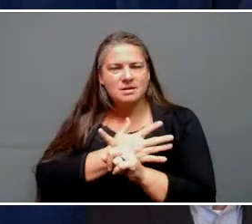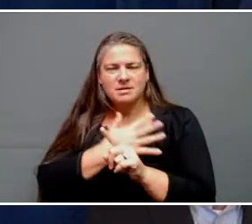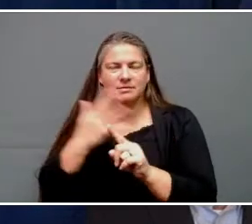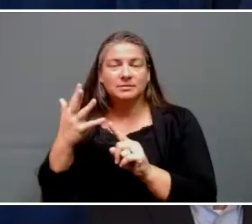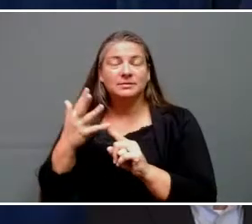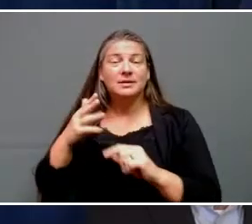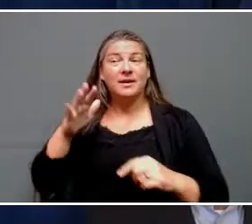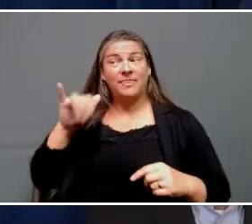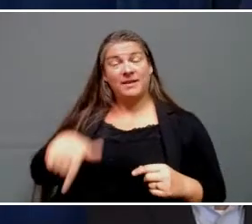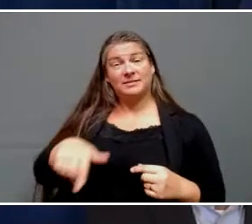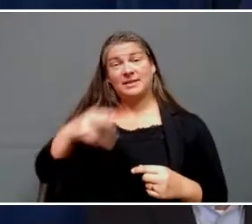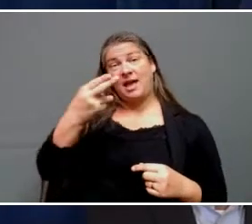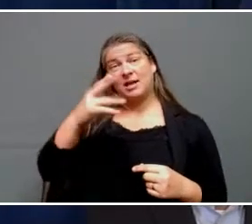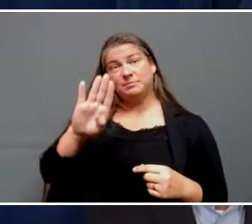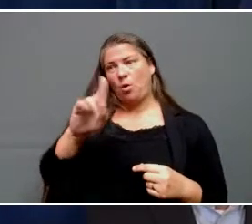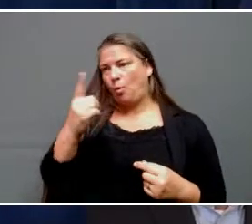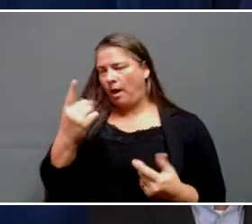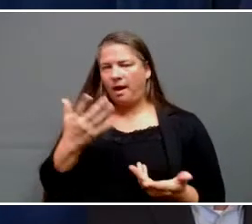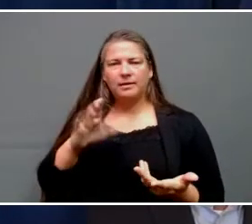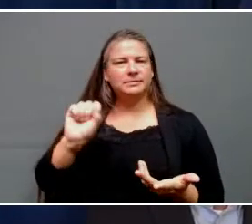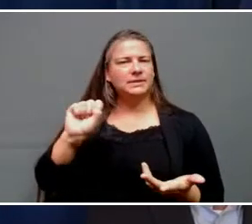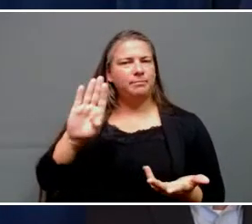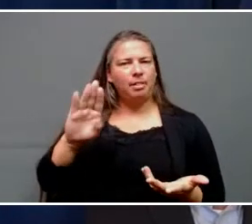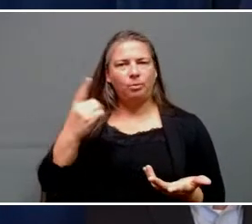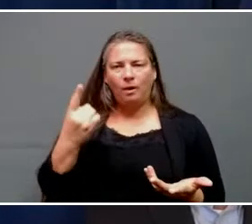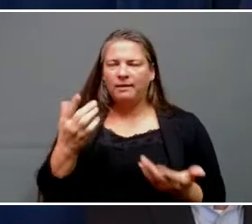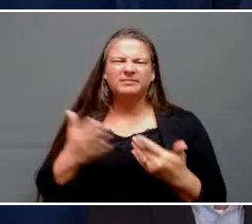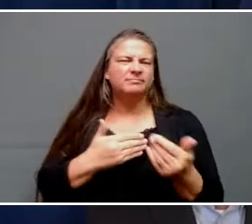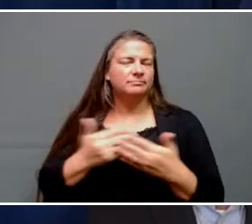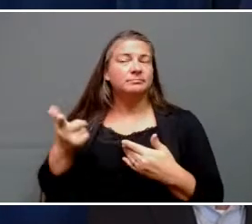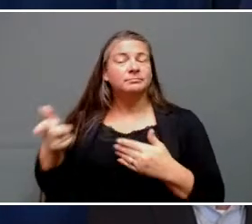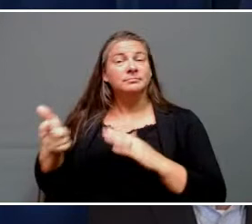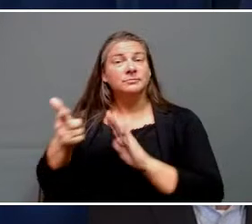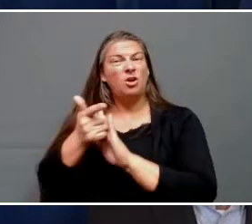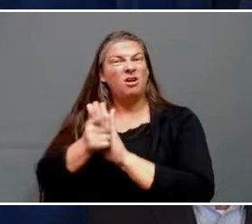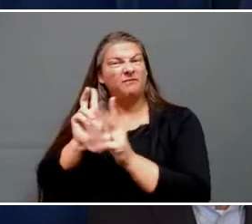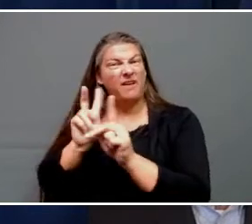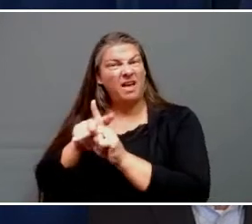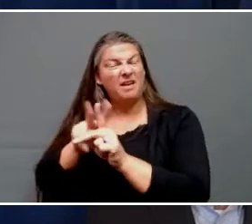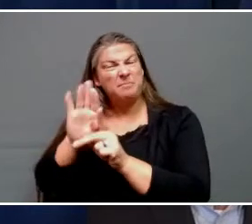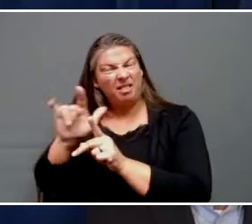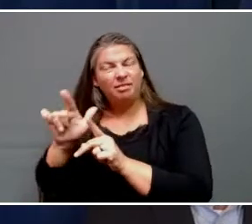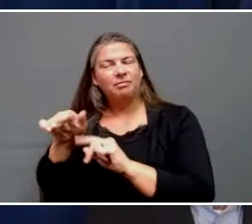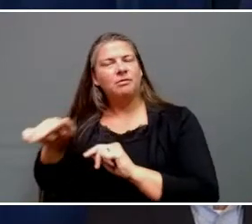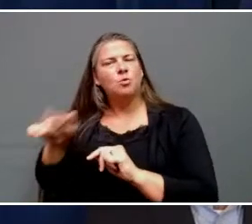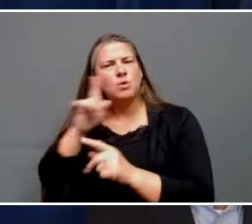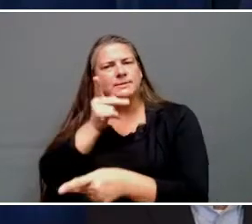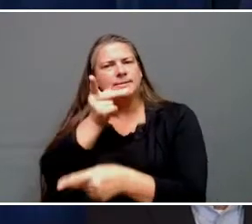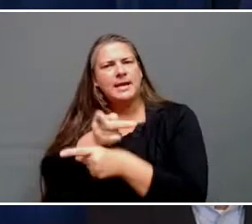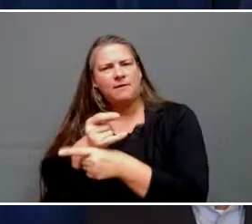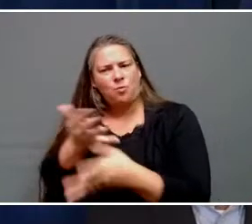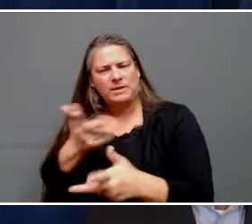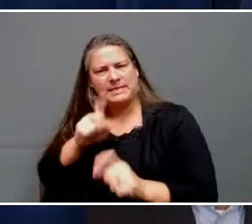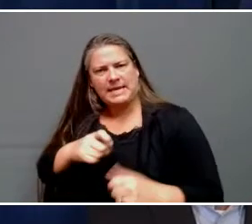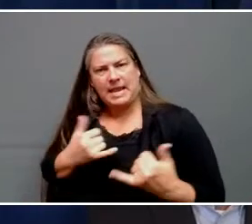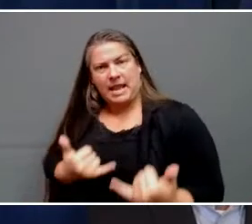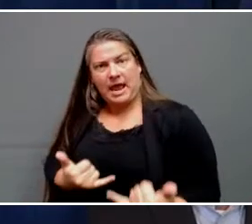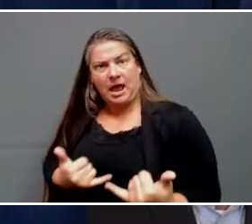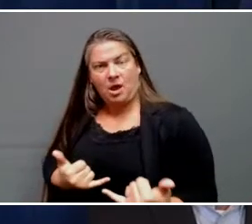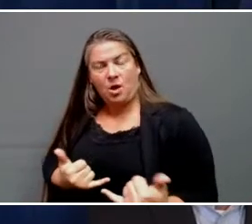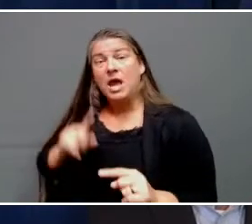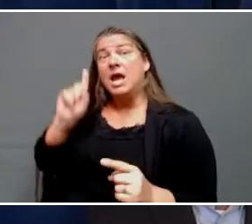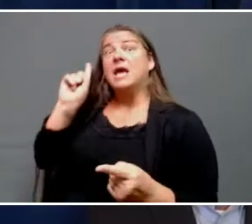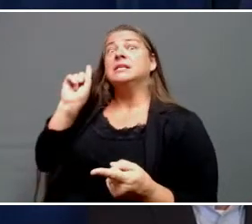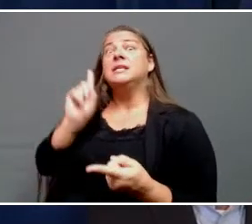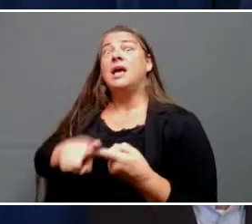it House Bill 1 or Senate Bill 1, is take care of short-term objectives until the ability of us to get back